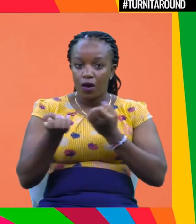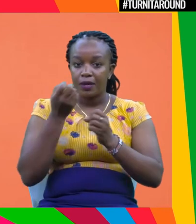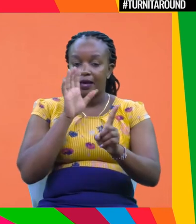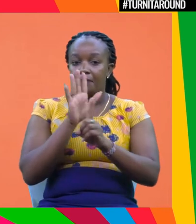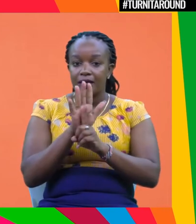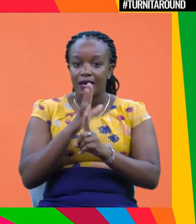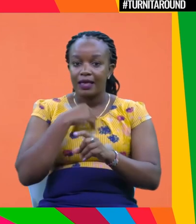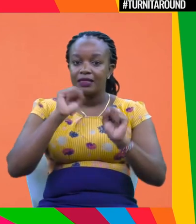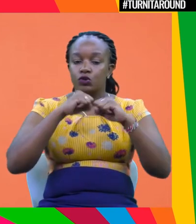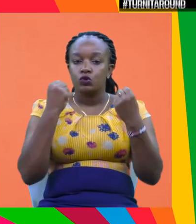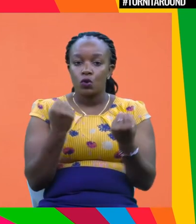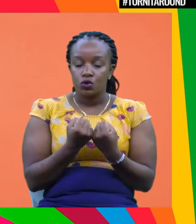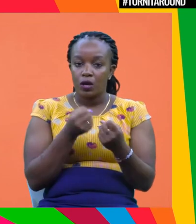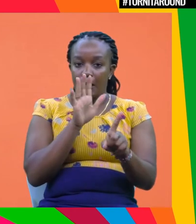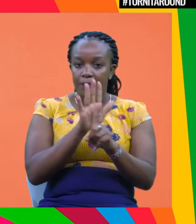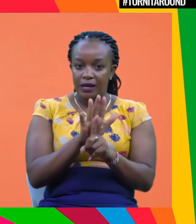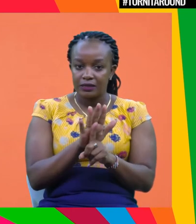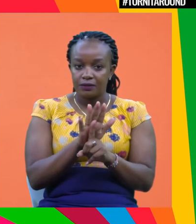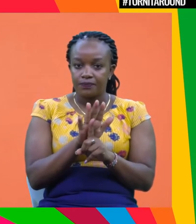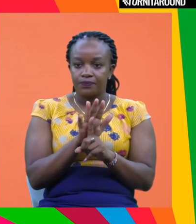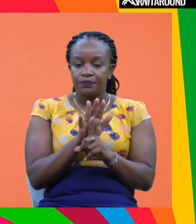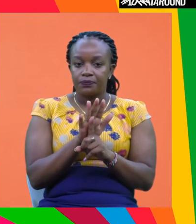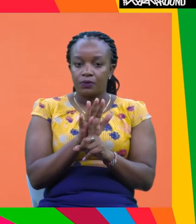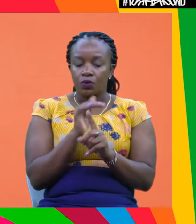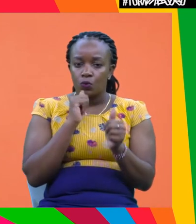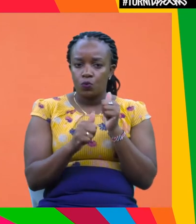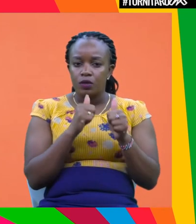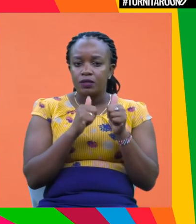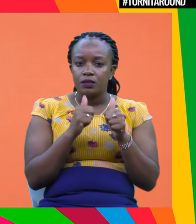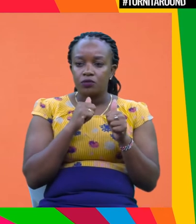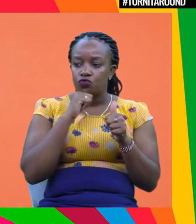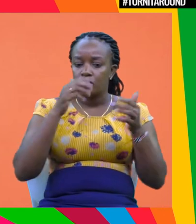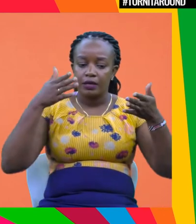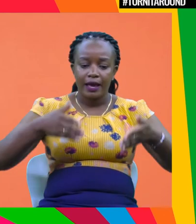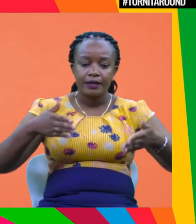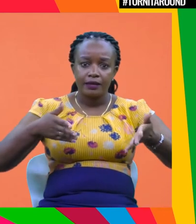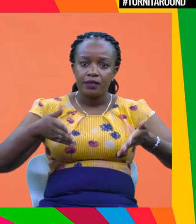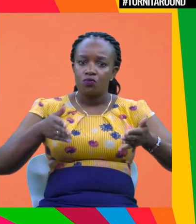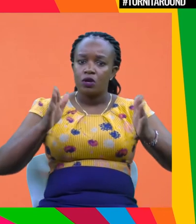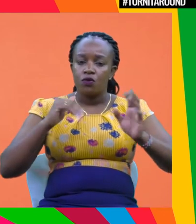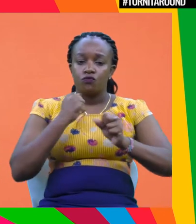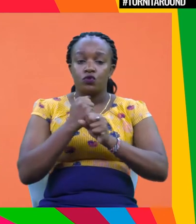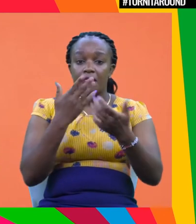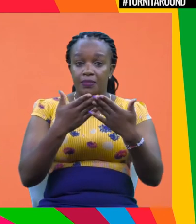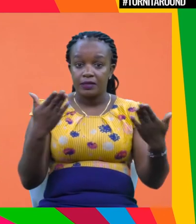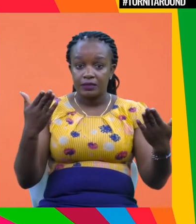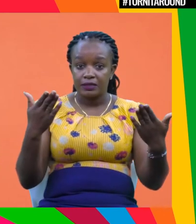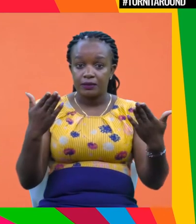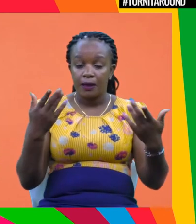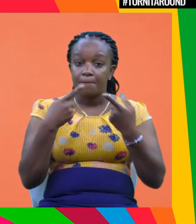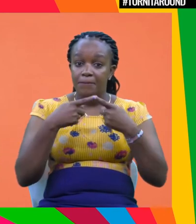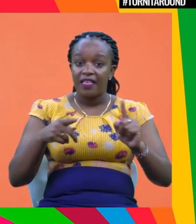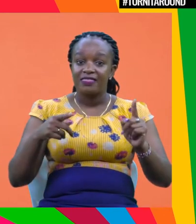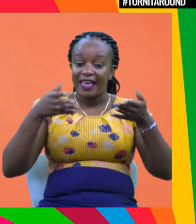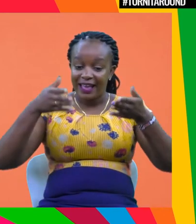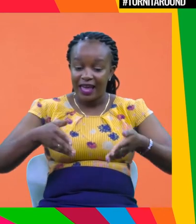and also the social impact into the accounting, which is not currently the way of doing things. But